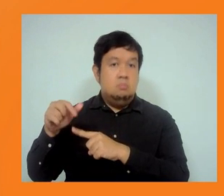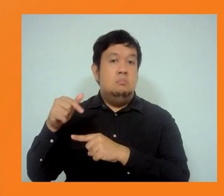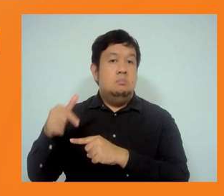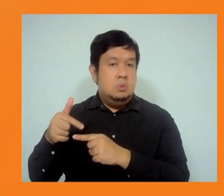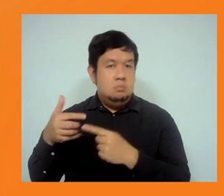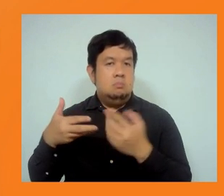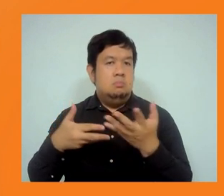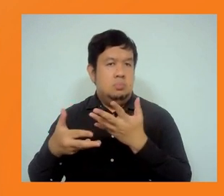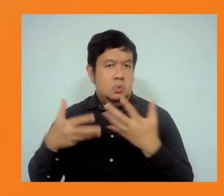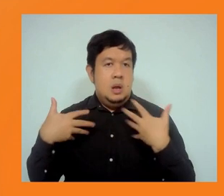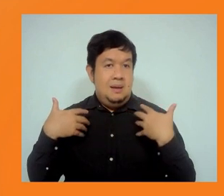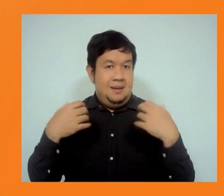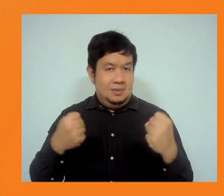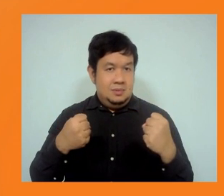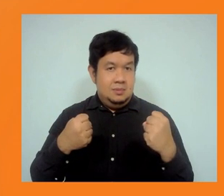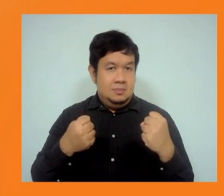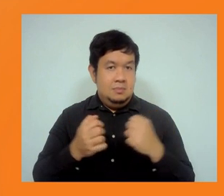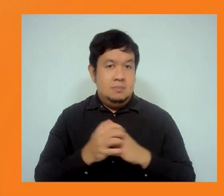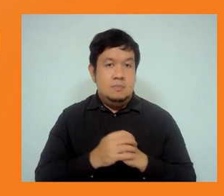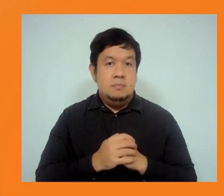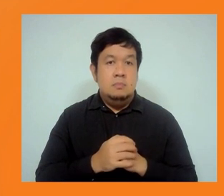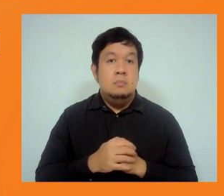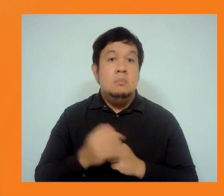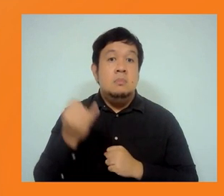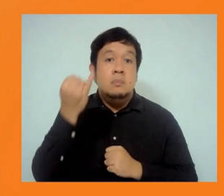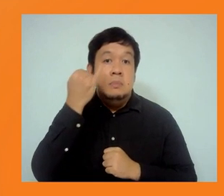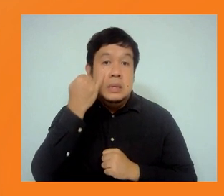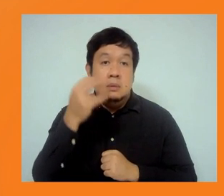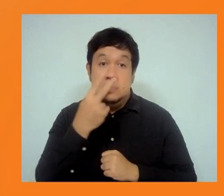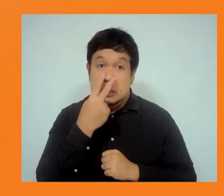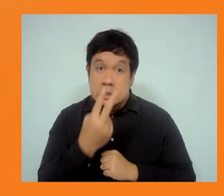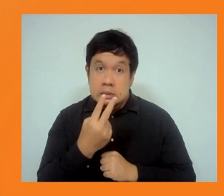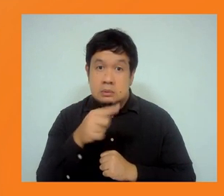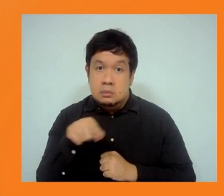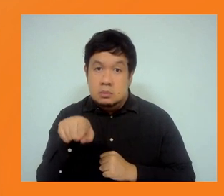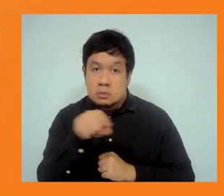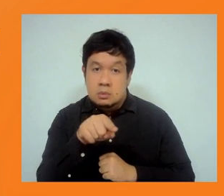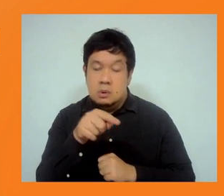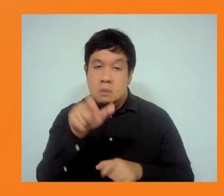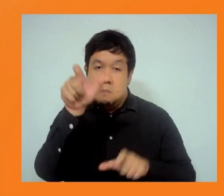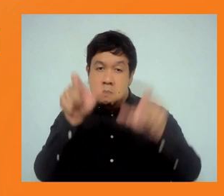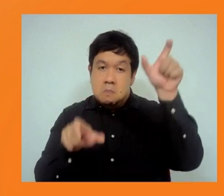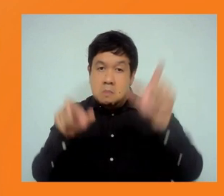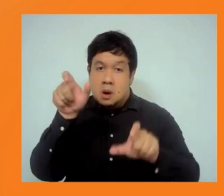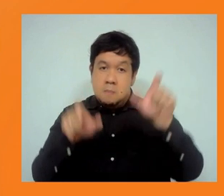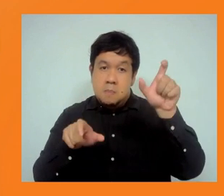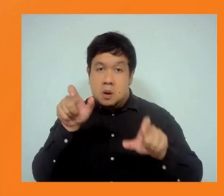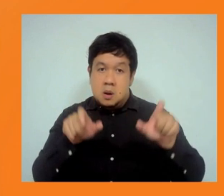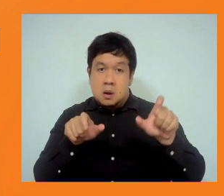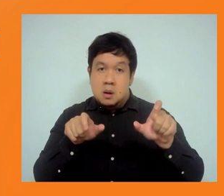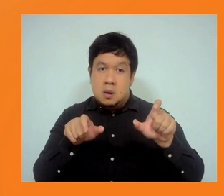side, you we recognise that people can be affected in different ways. They understand, of course,